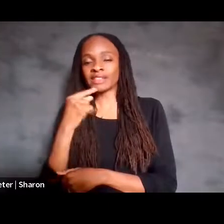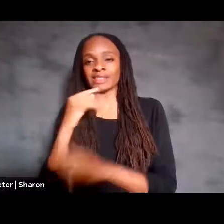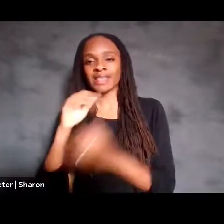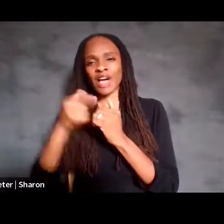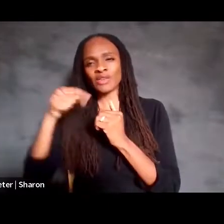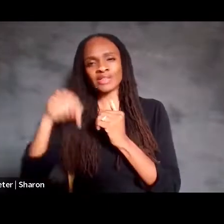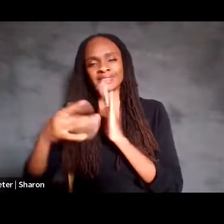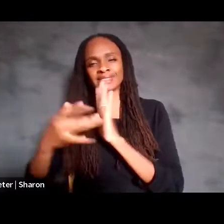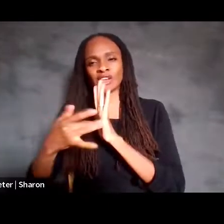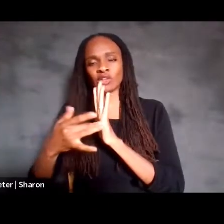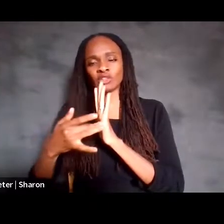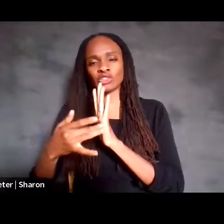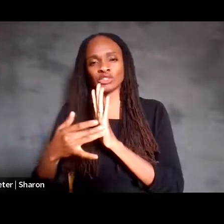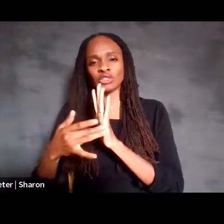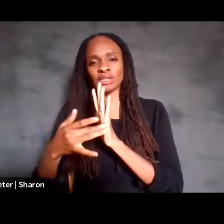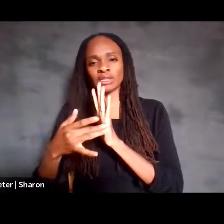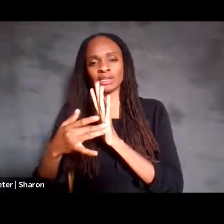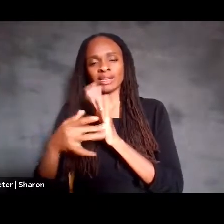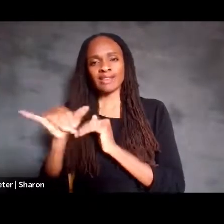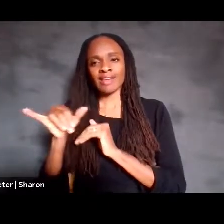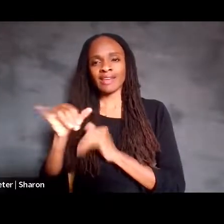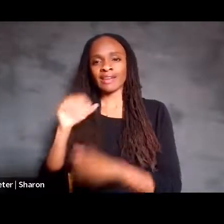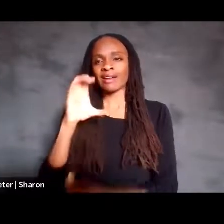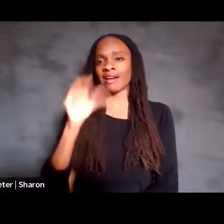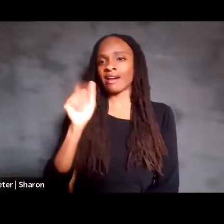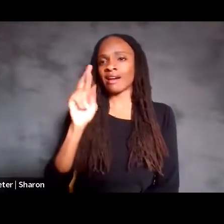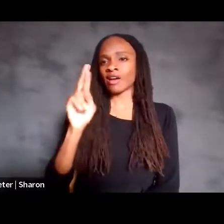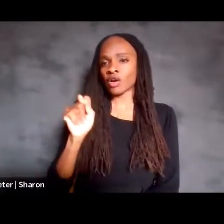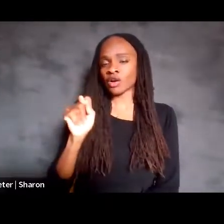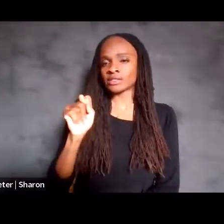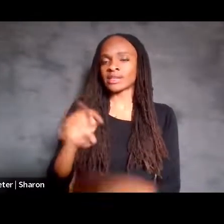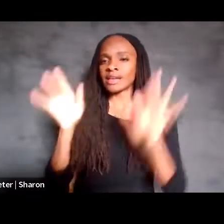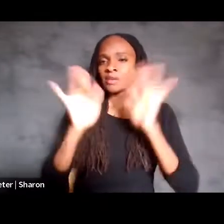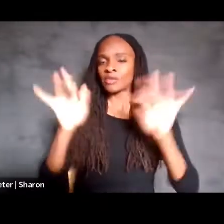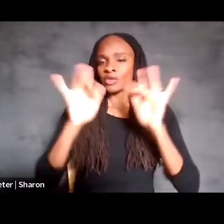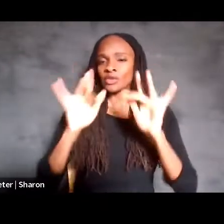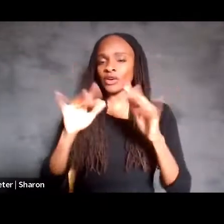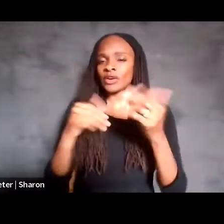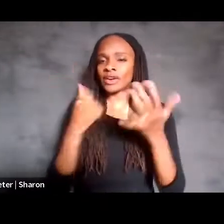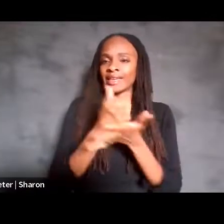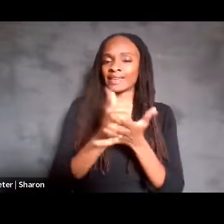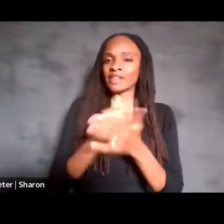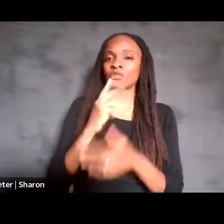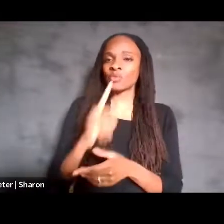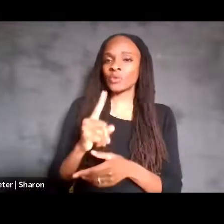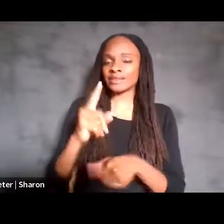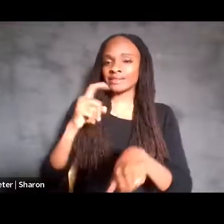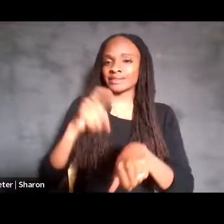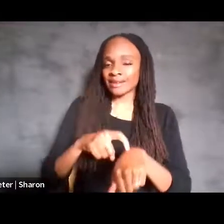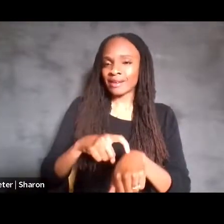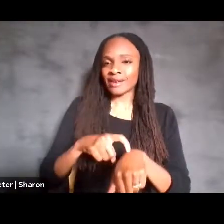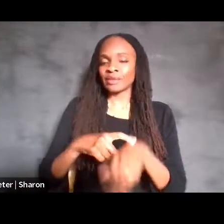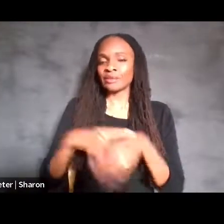technology similar to CART, so computer-aided real-time transcription and text-to-speech?